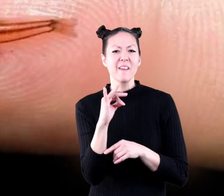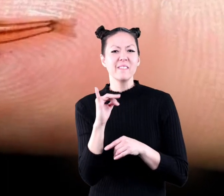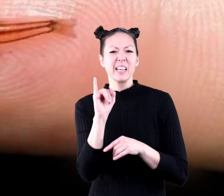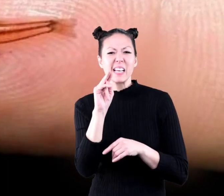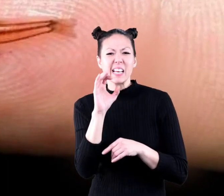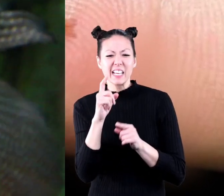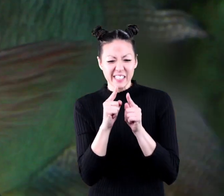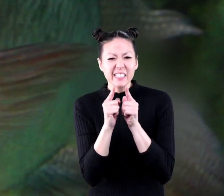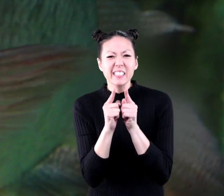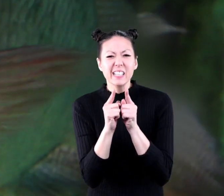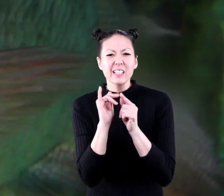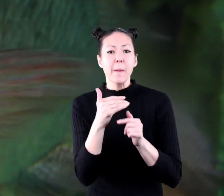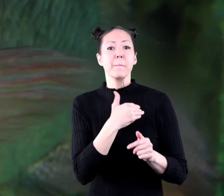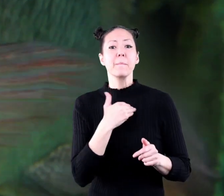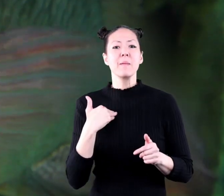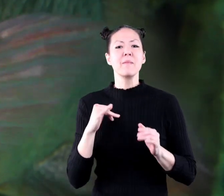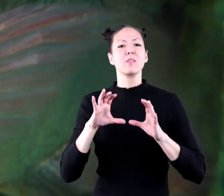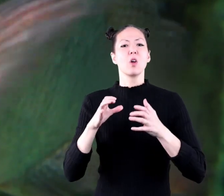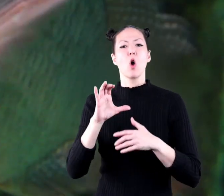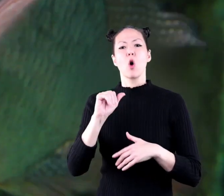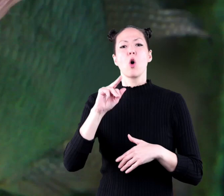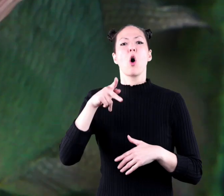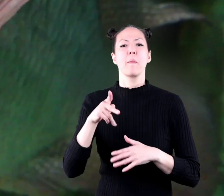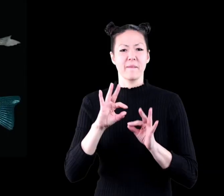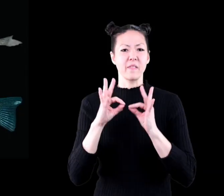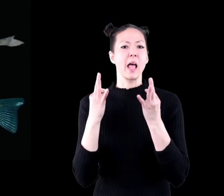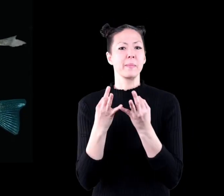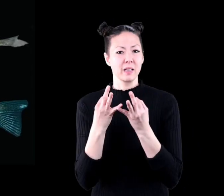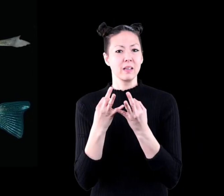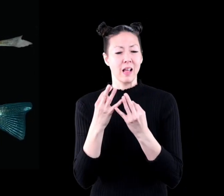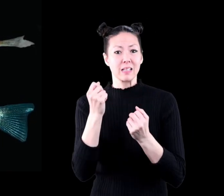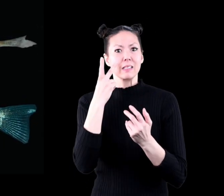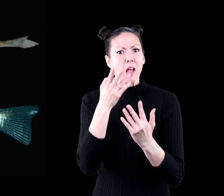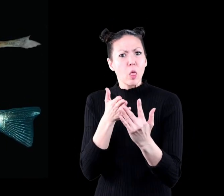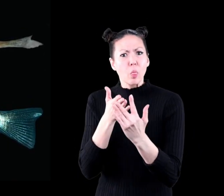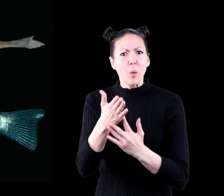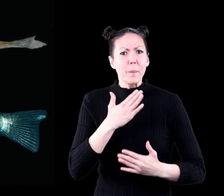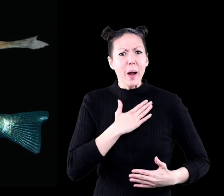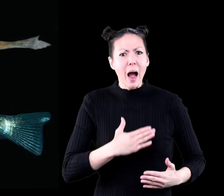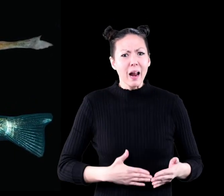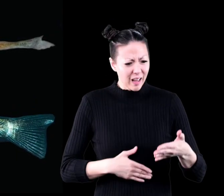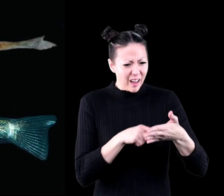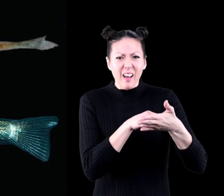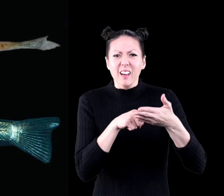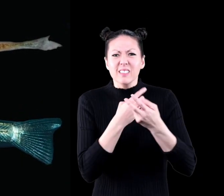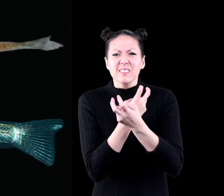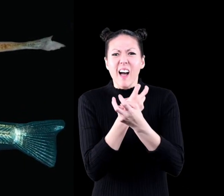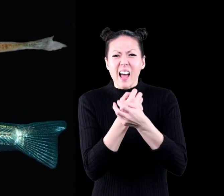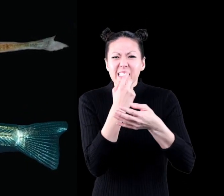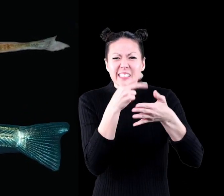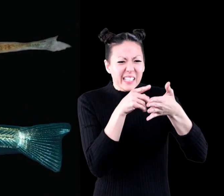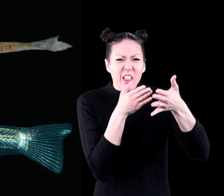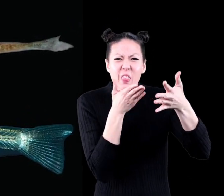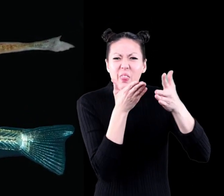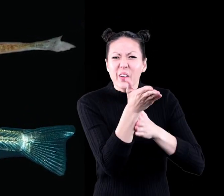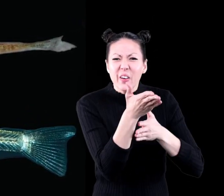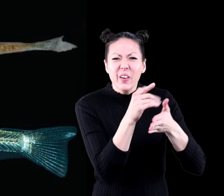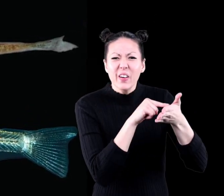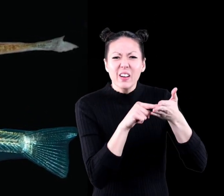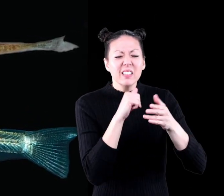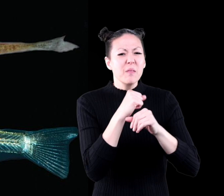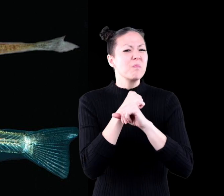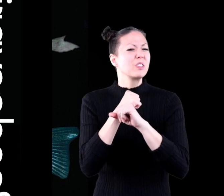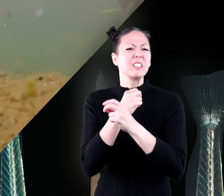inch fish is a member of the carp family it has a see-through body and a head unprotected by a